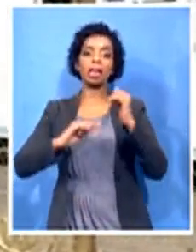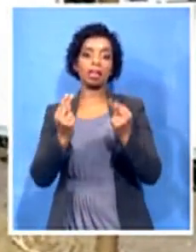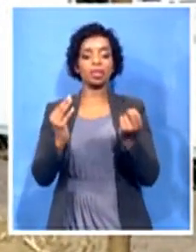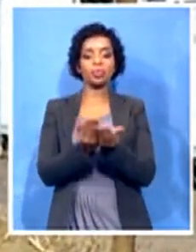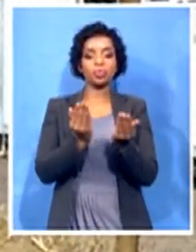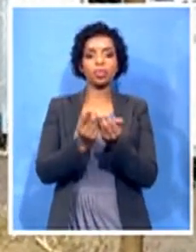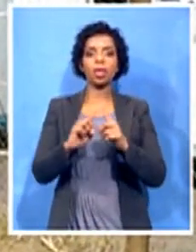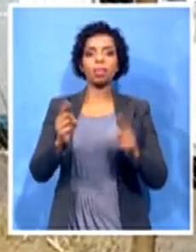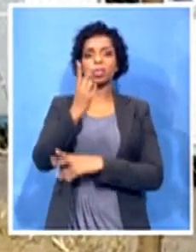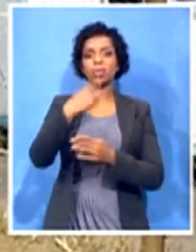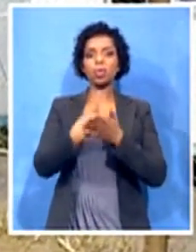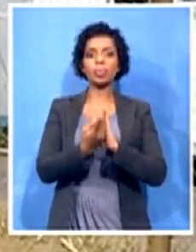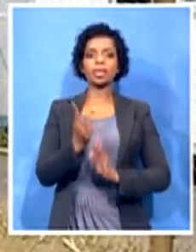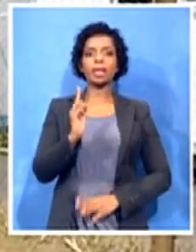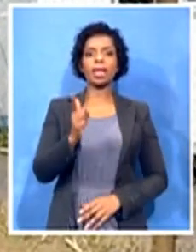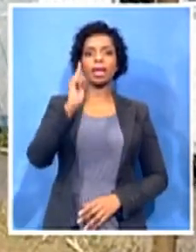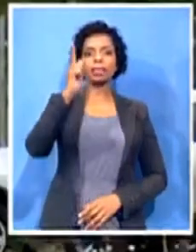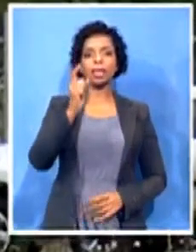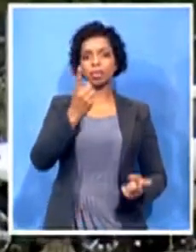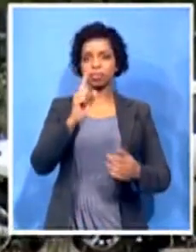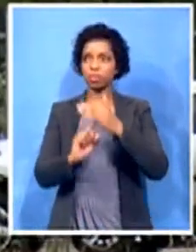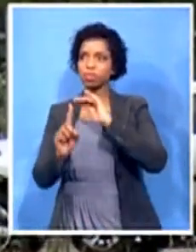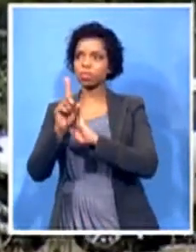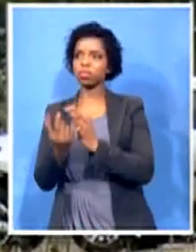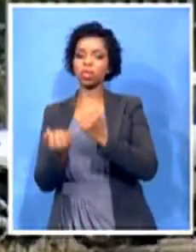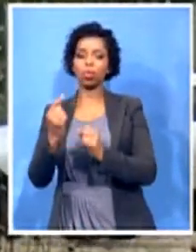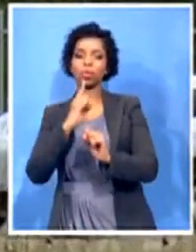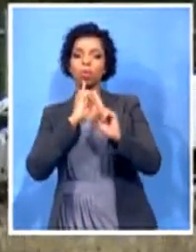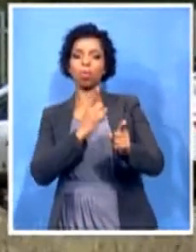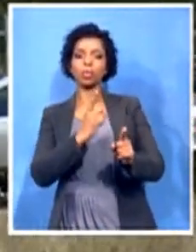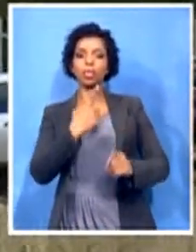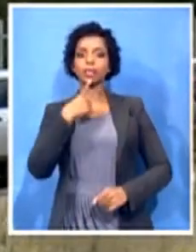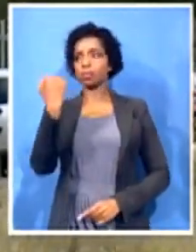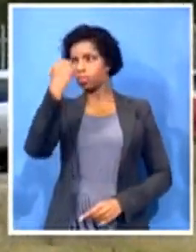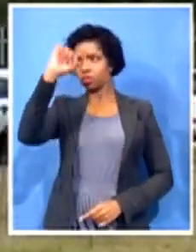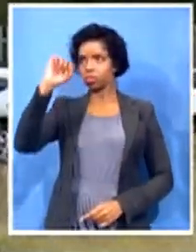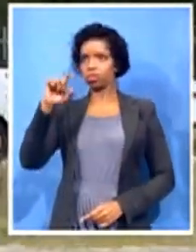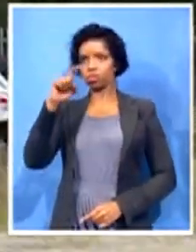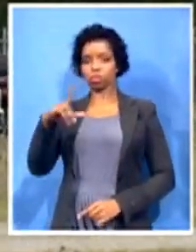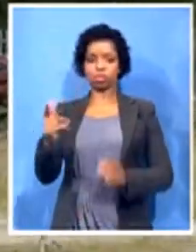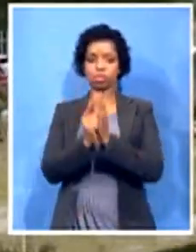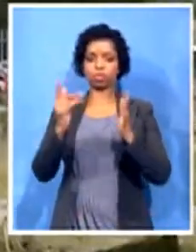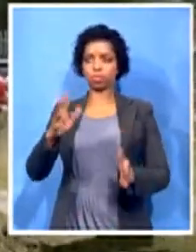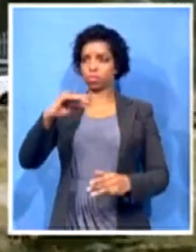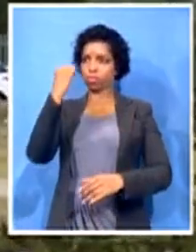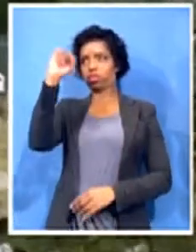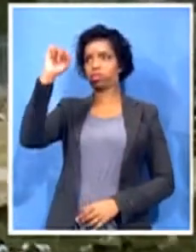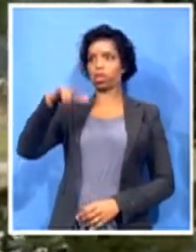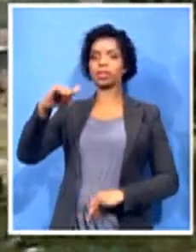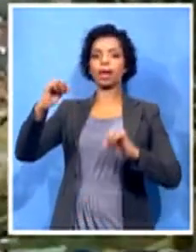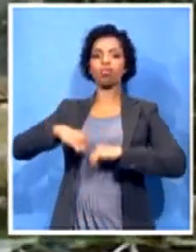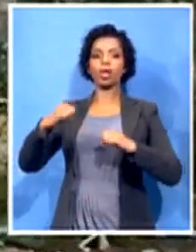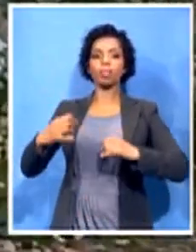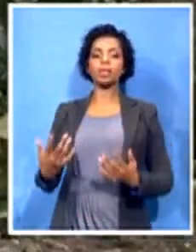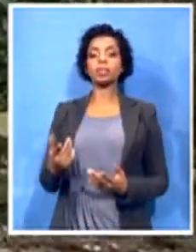court order, saying its attorneys were not authorized to enter into that agreement. The entire school community is affected by the